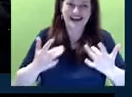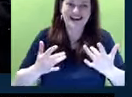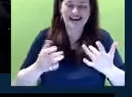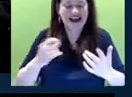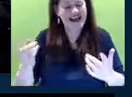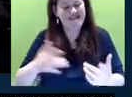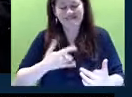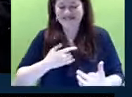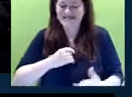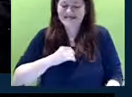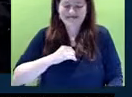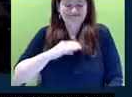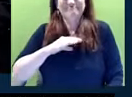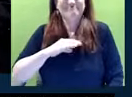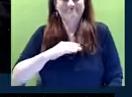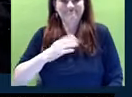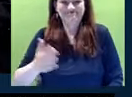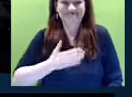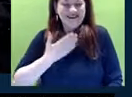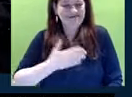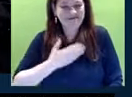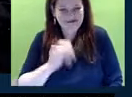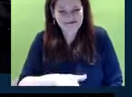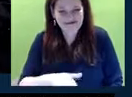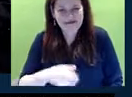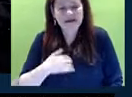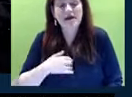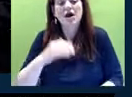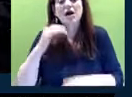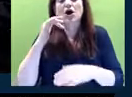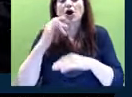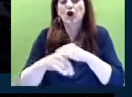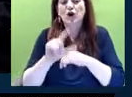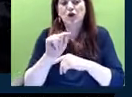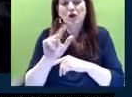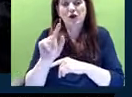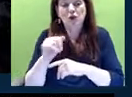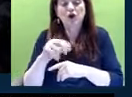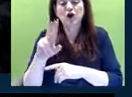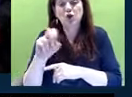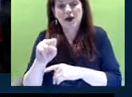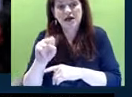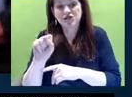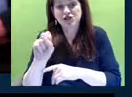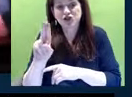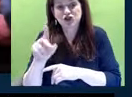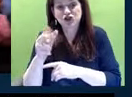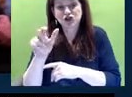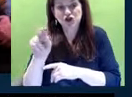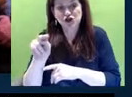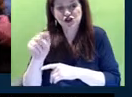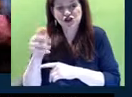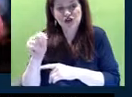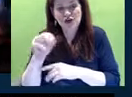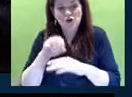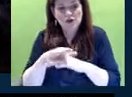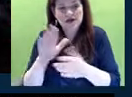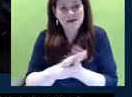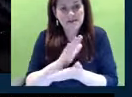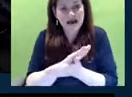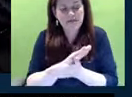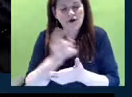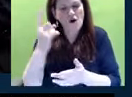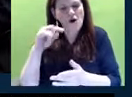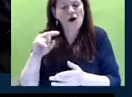great joy. In early 2021, the United States Surgeon General released an advisory paper on adolescent